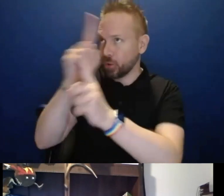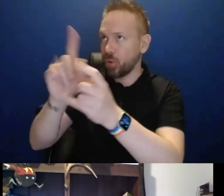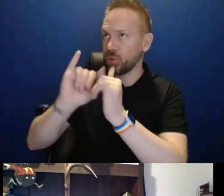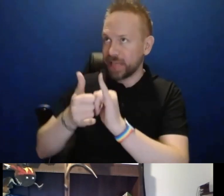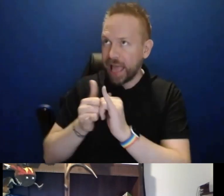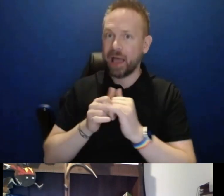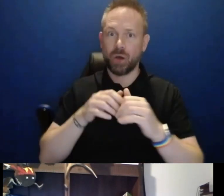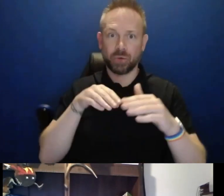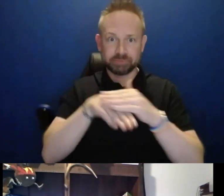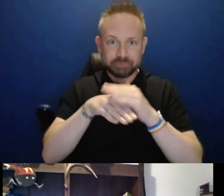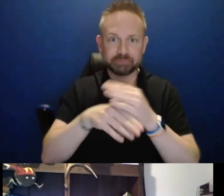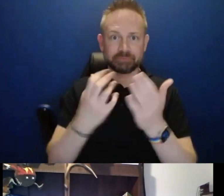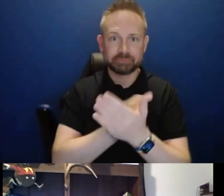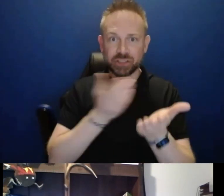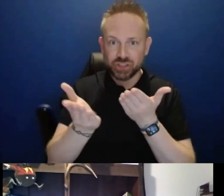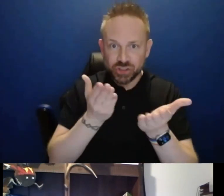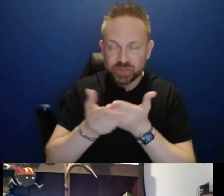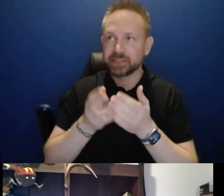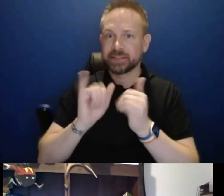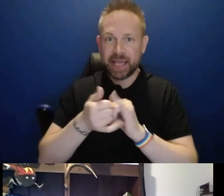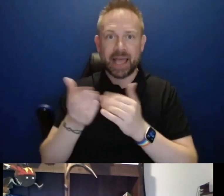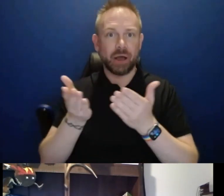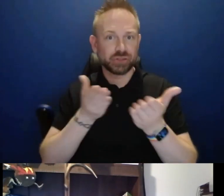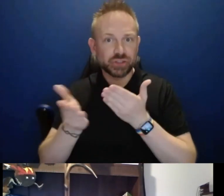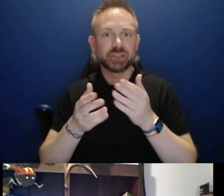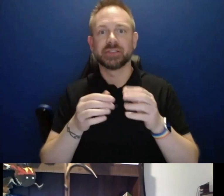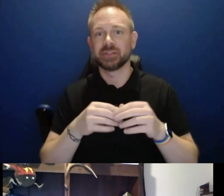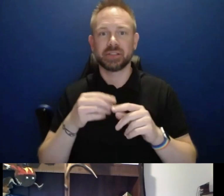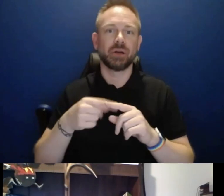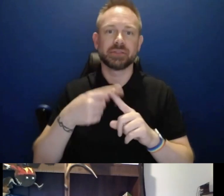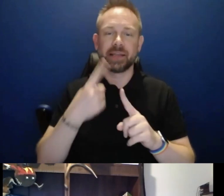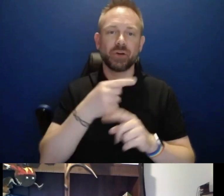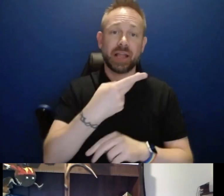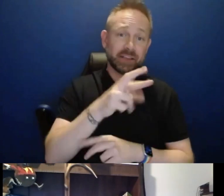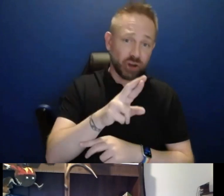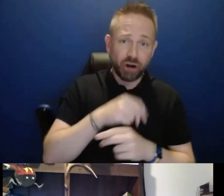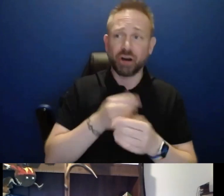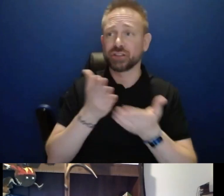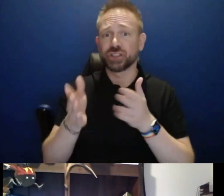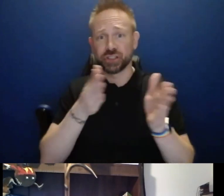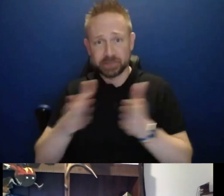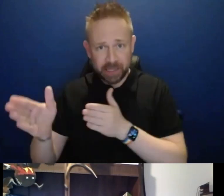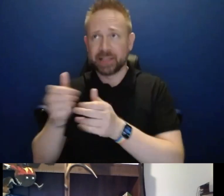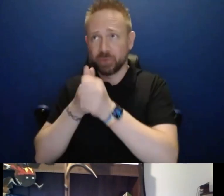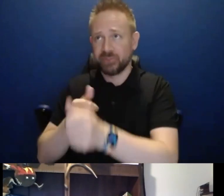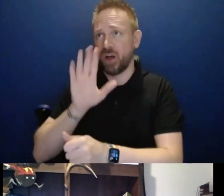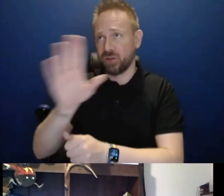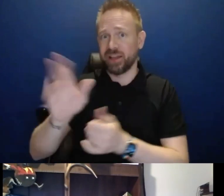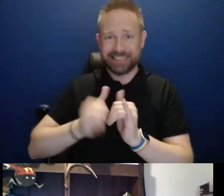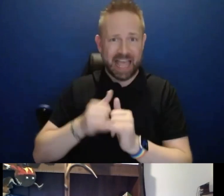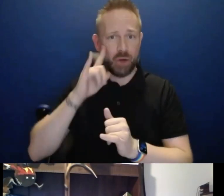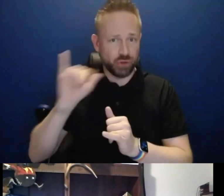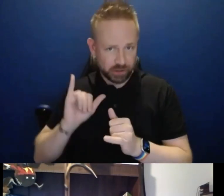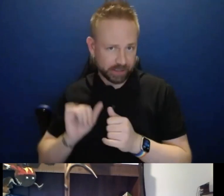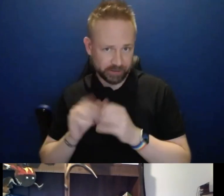way that services, HR plans and IT will be rolled out. So I think that was the only thing I wanted to